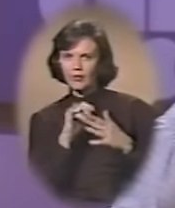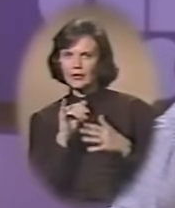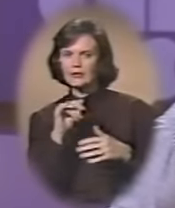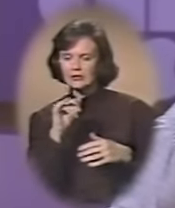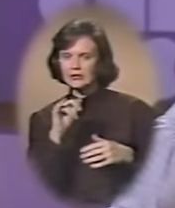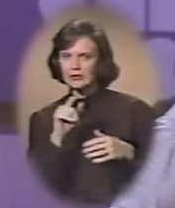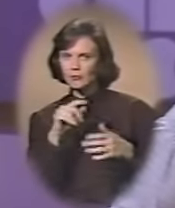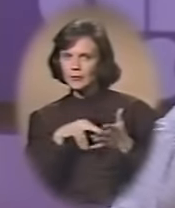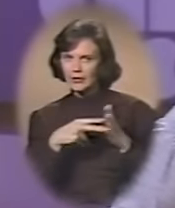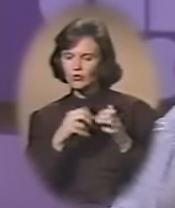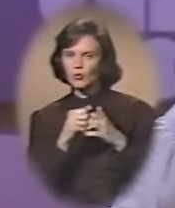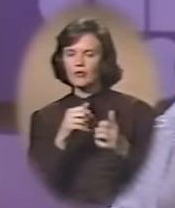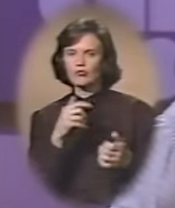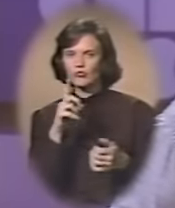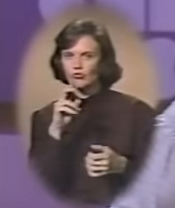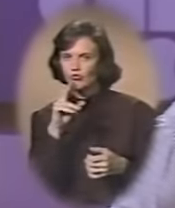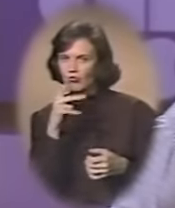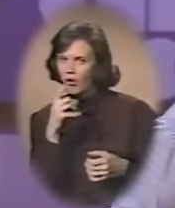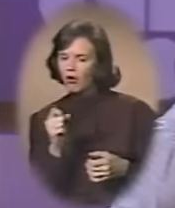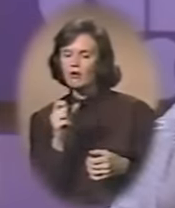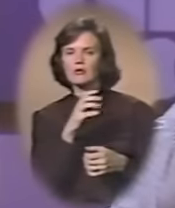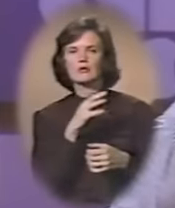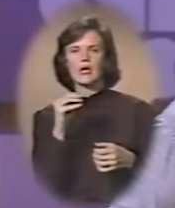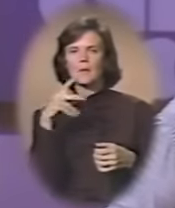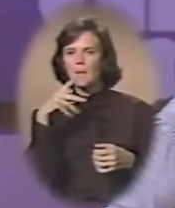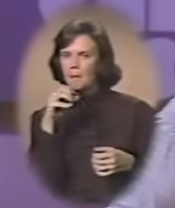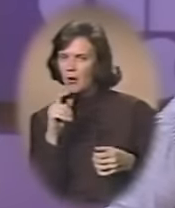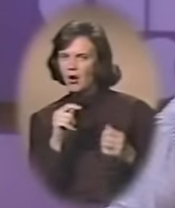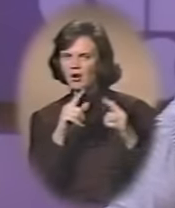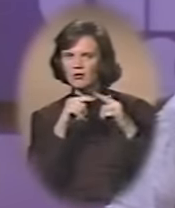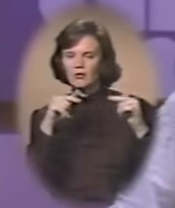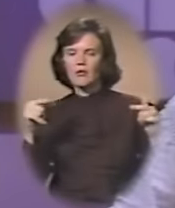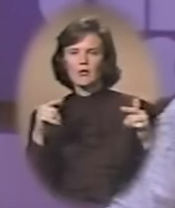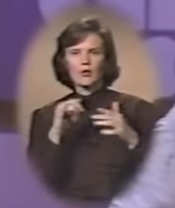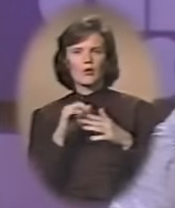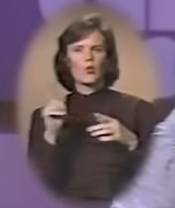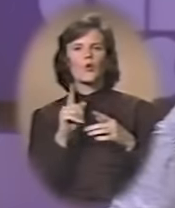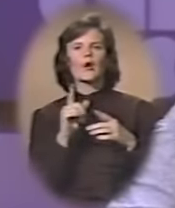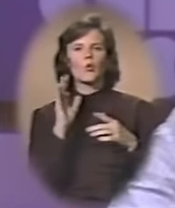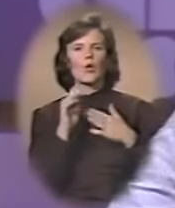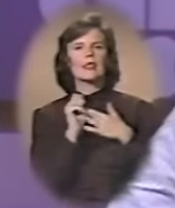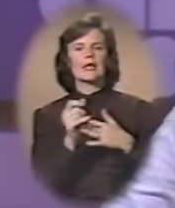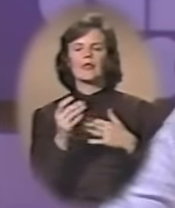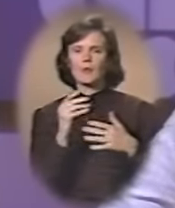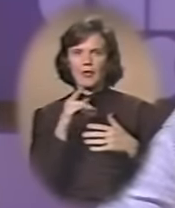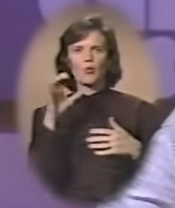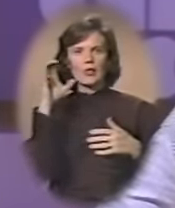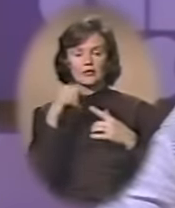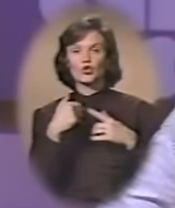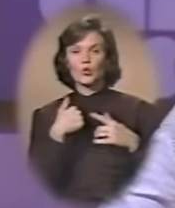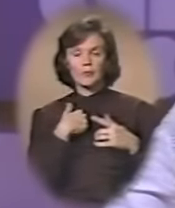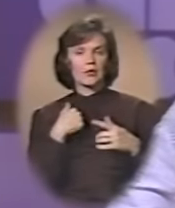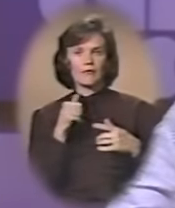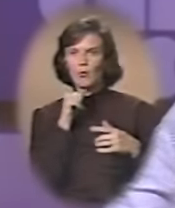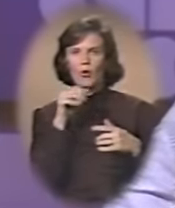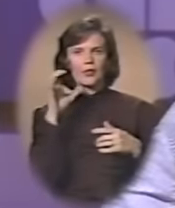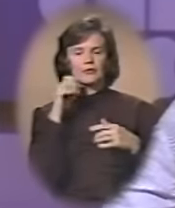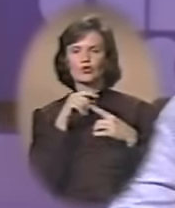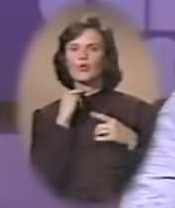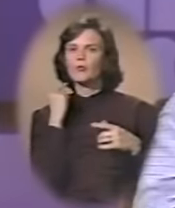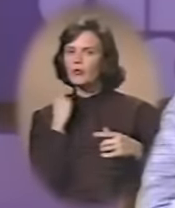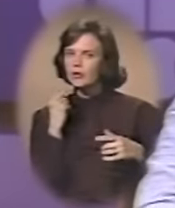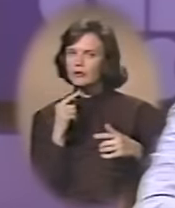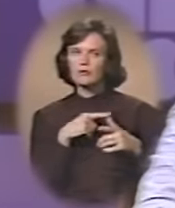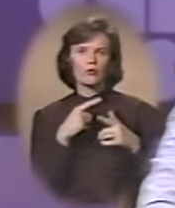at with drugs and the pot and all the, where it's going to take them, they will listen to me where they would not listen to the